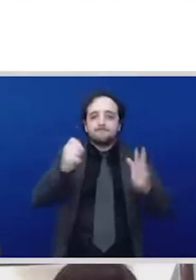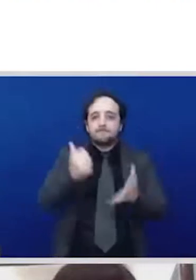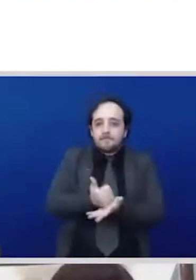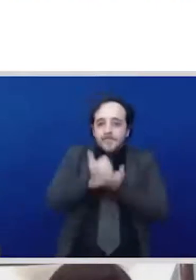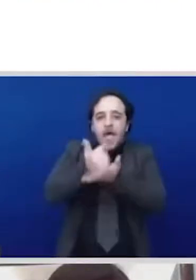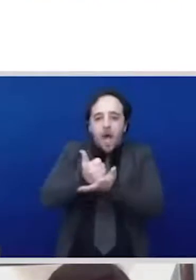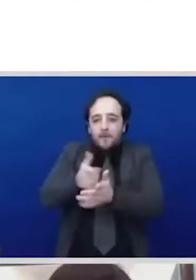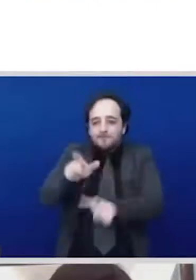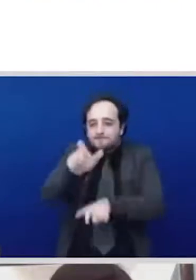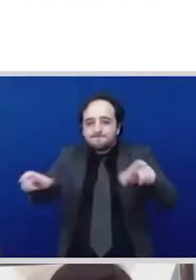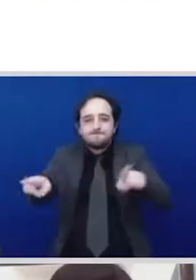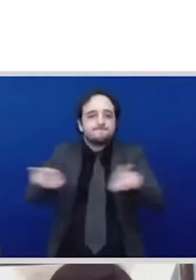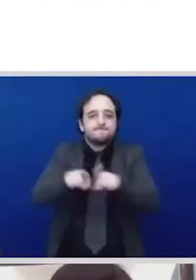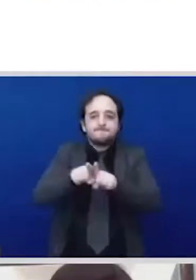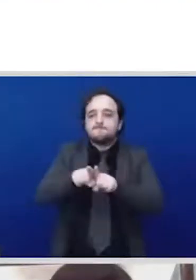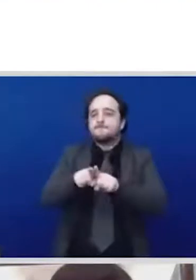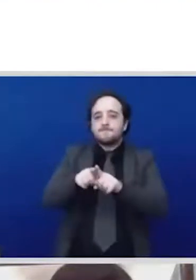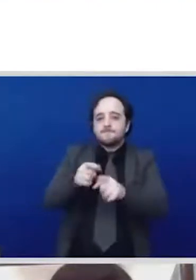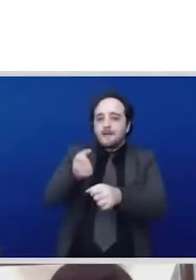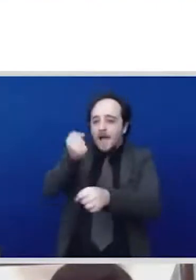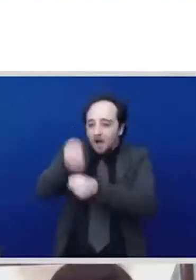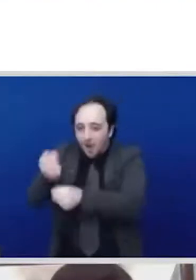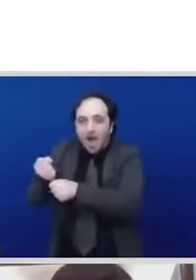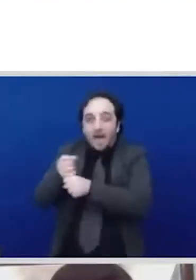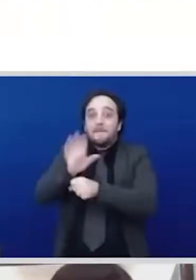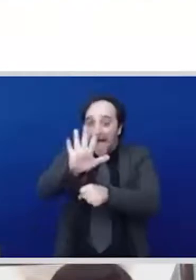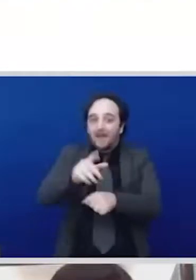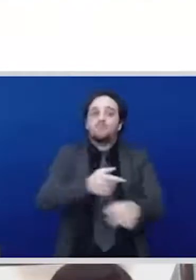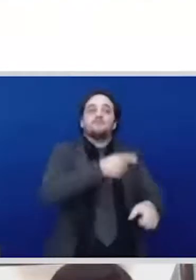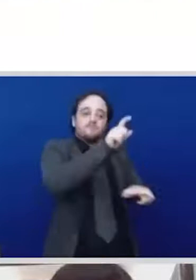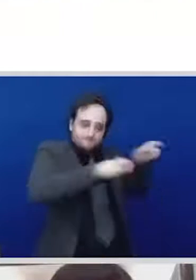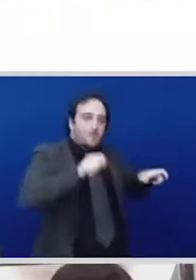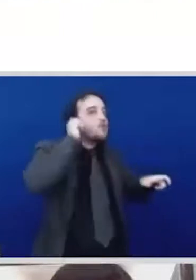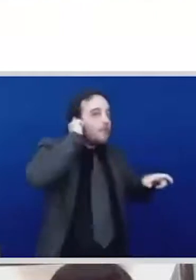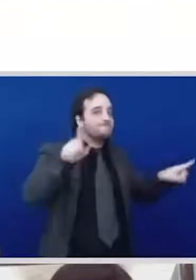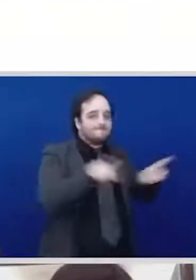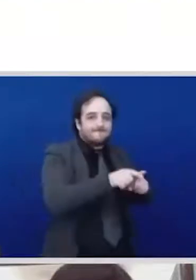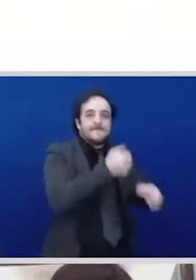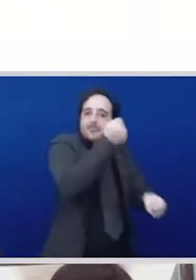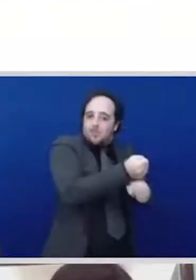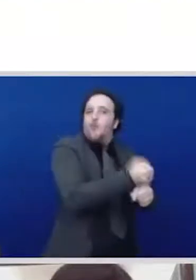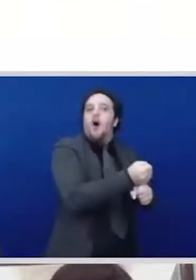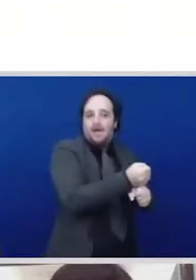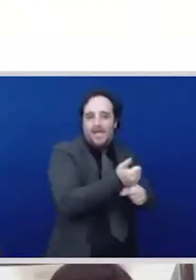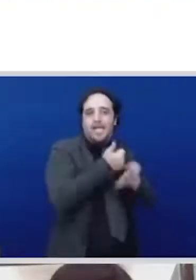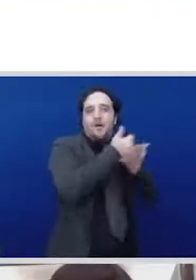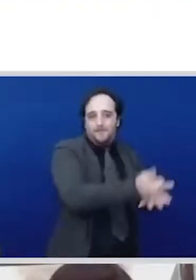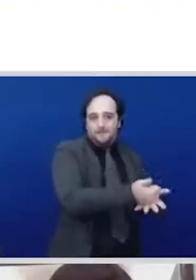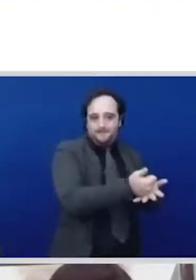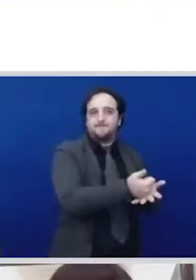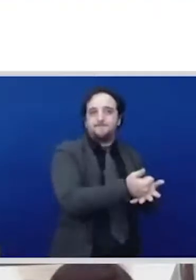right given that there's no economic activities we are providing also cheap credits for them